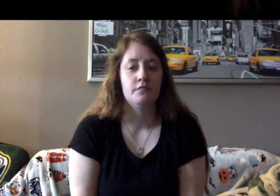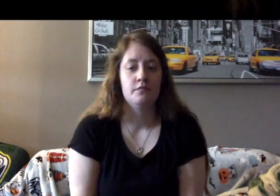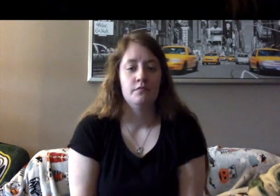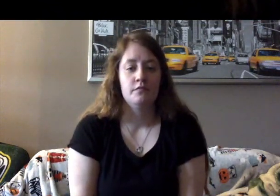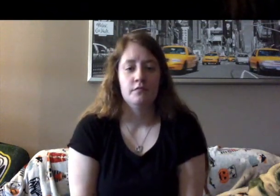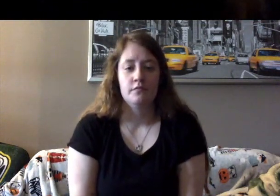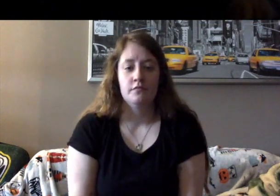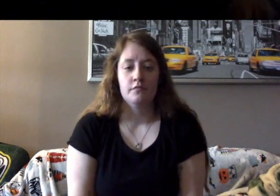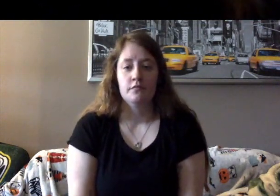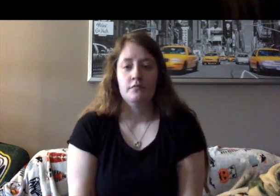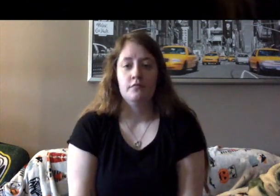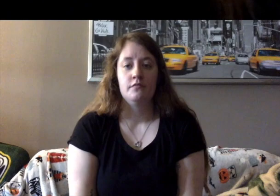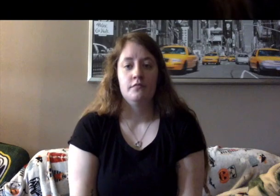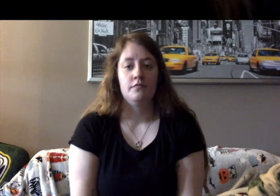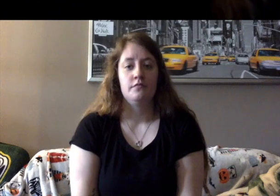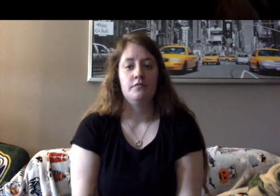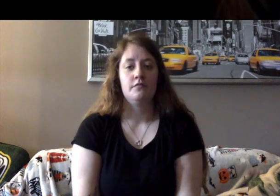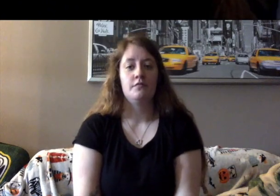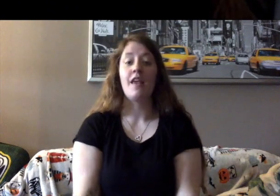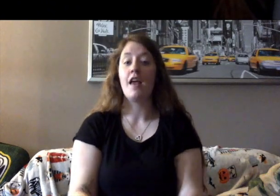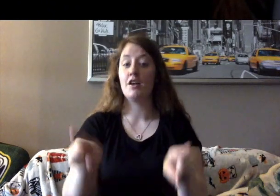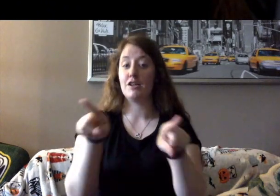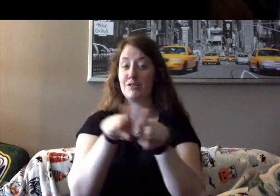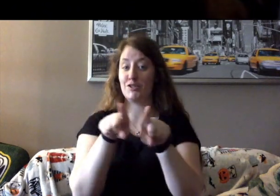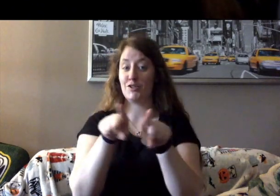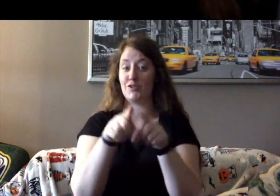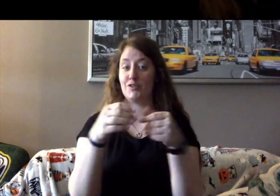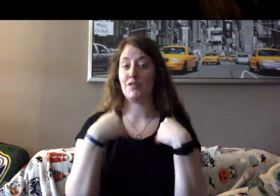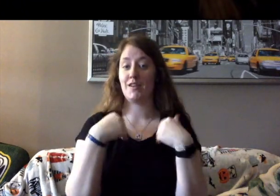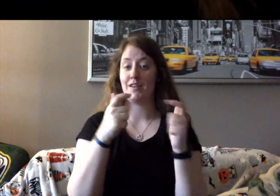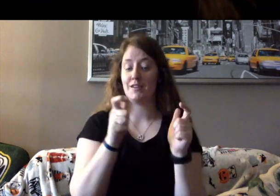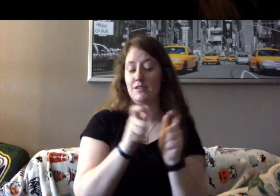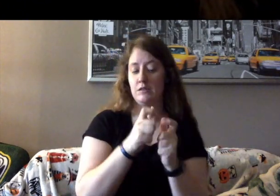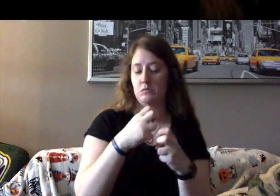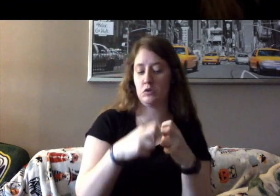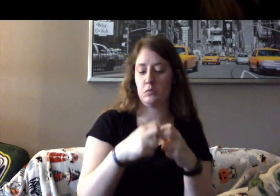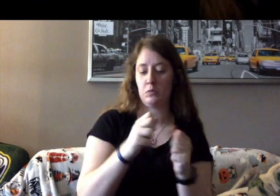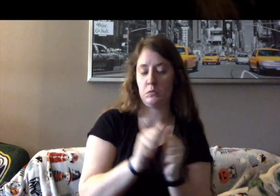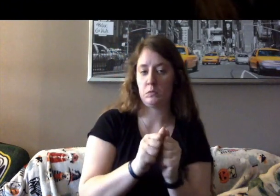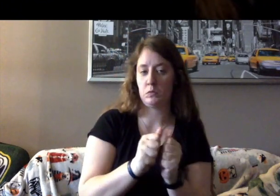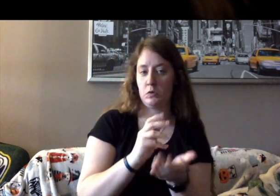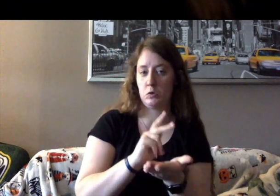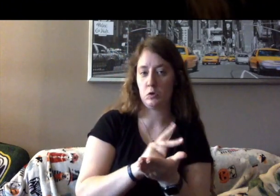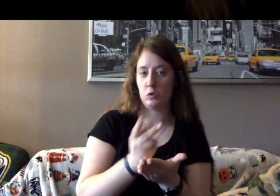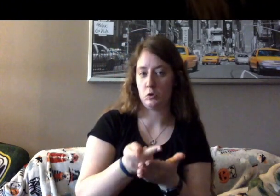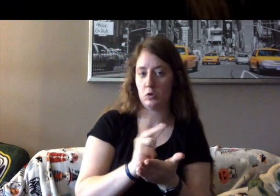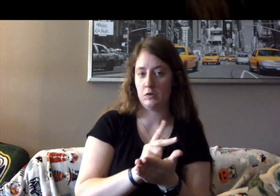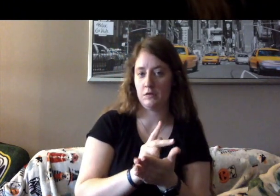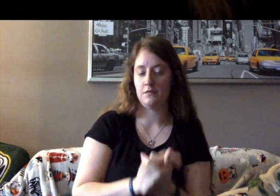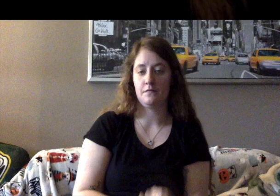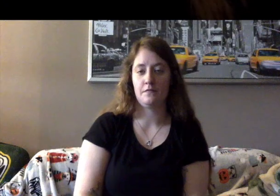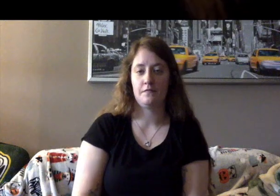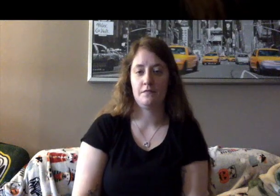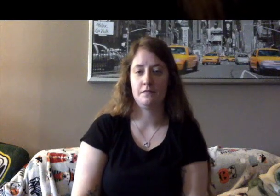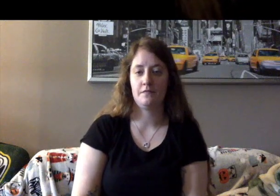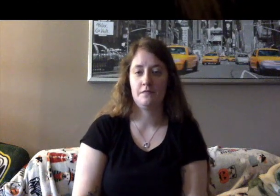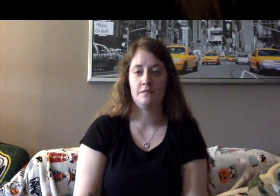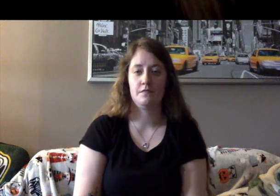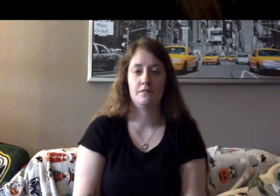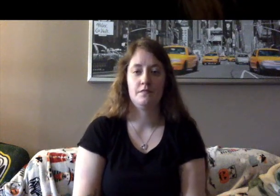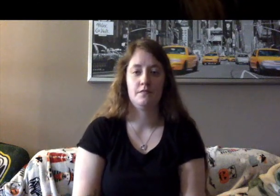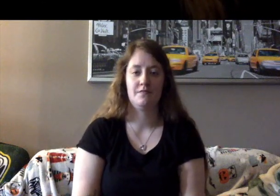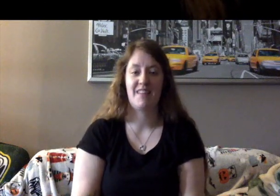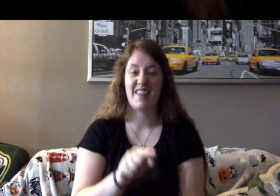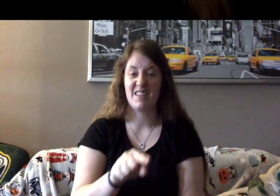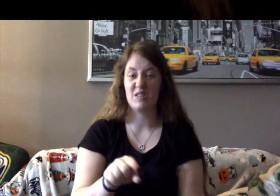Ruth also had a little problem with cooking. These were her least favorite